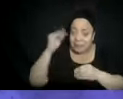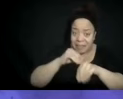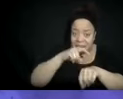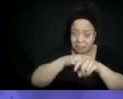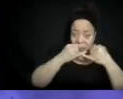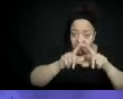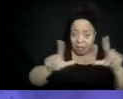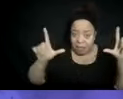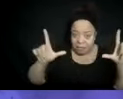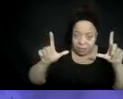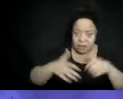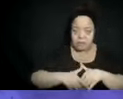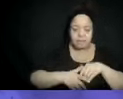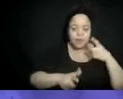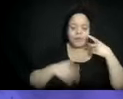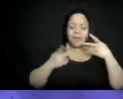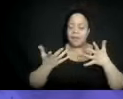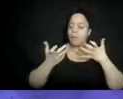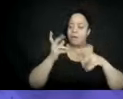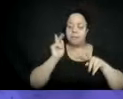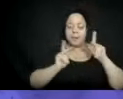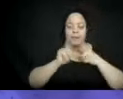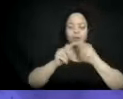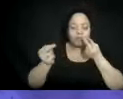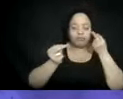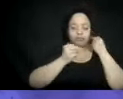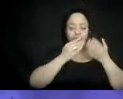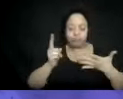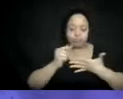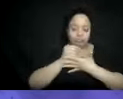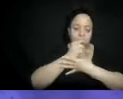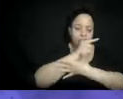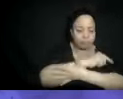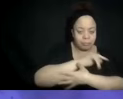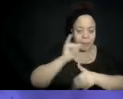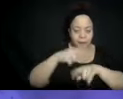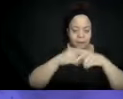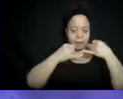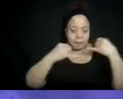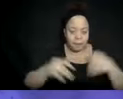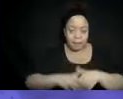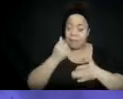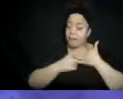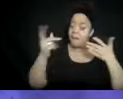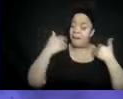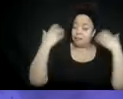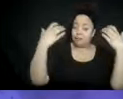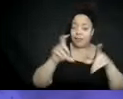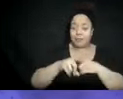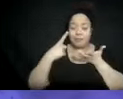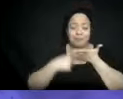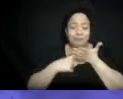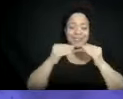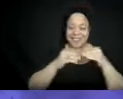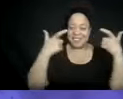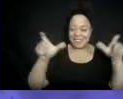talk in the larger group. We're not going to do that today because we have, I want to get us through and get us to the point at the end. I just wanted